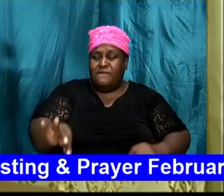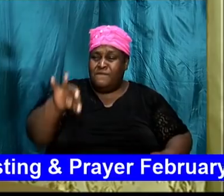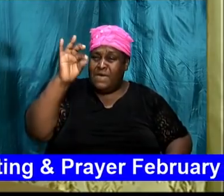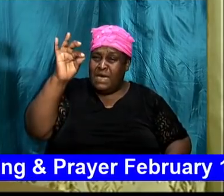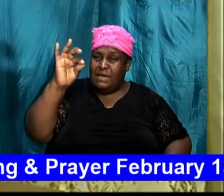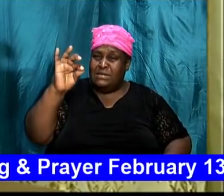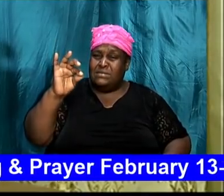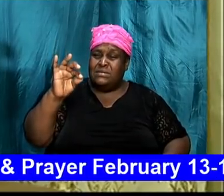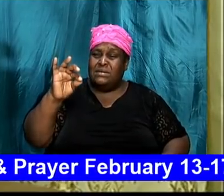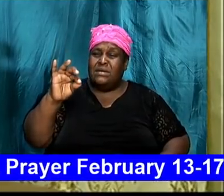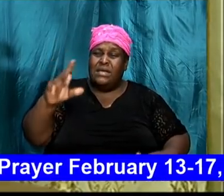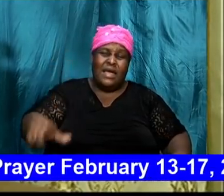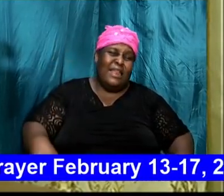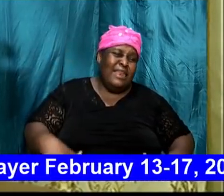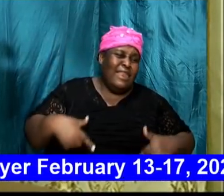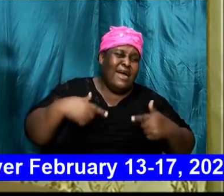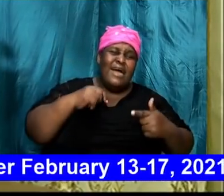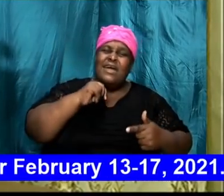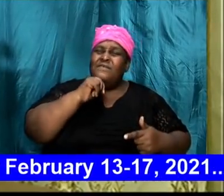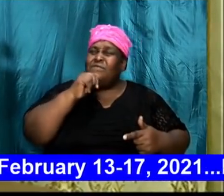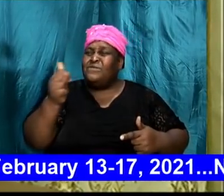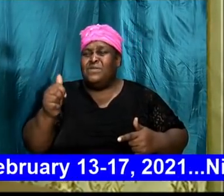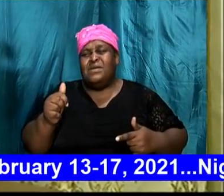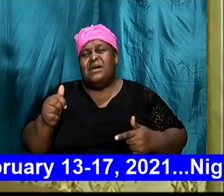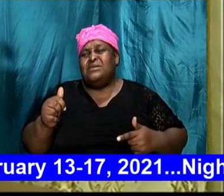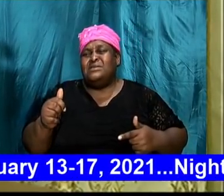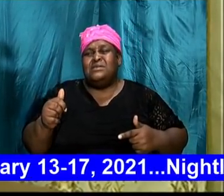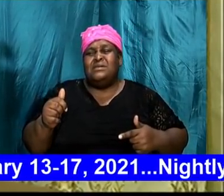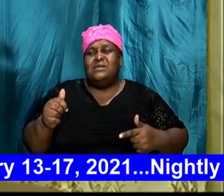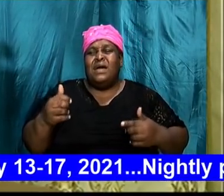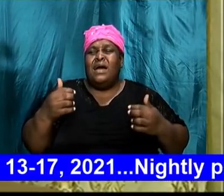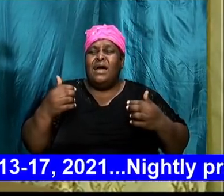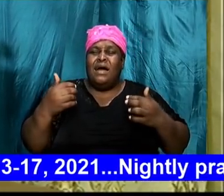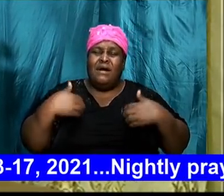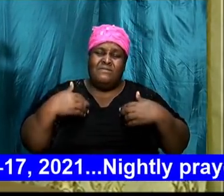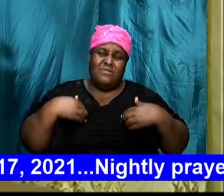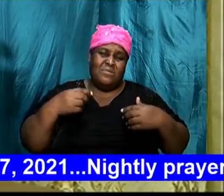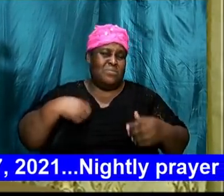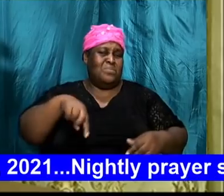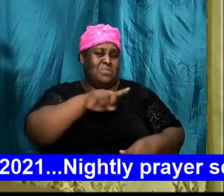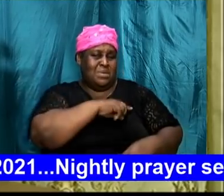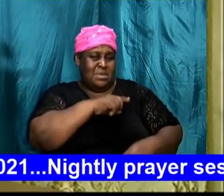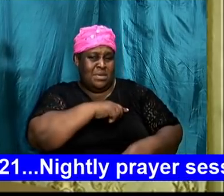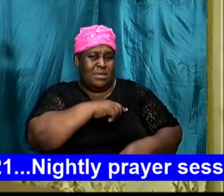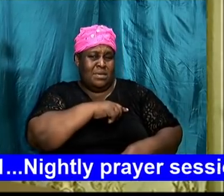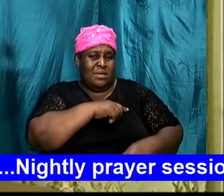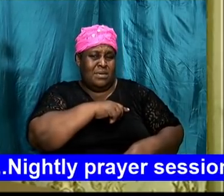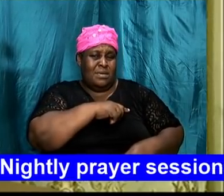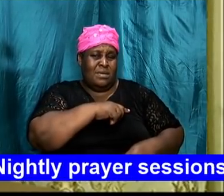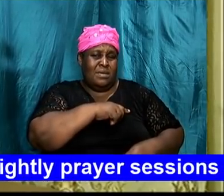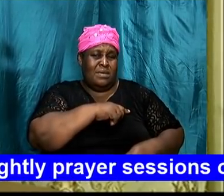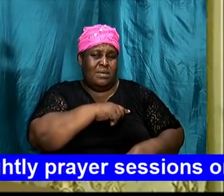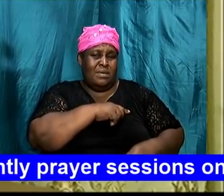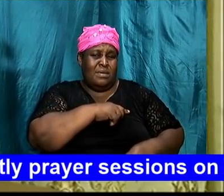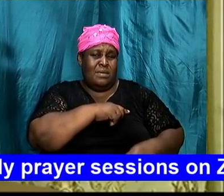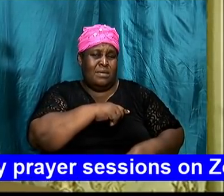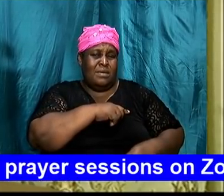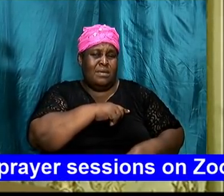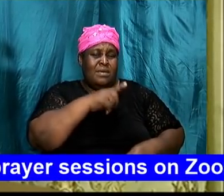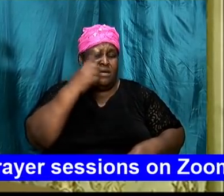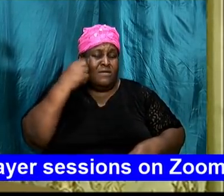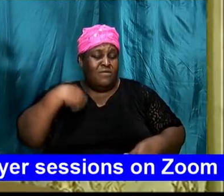you know, life is not as we could have it. Because, you know, we heard we disobey,